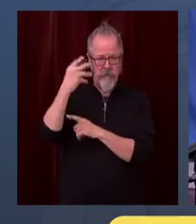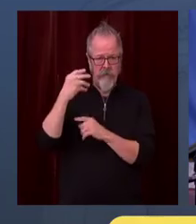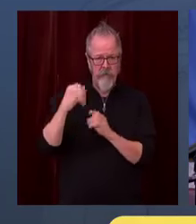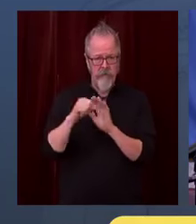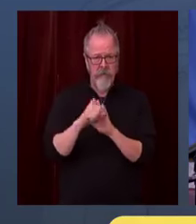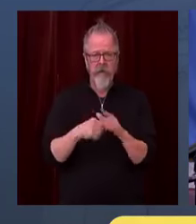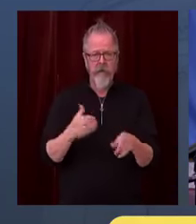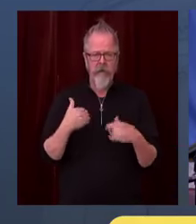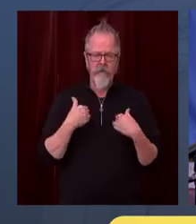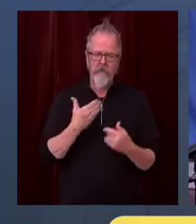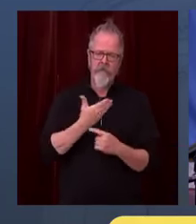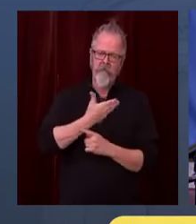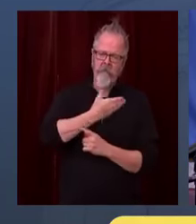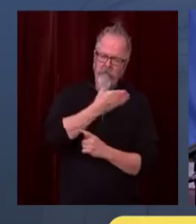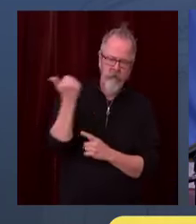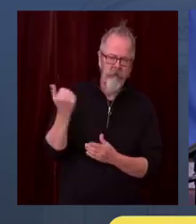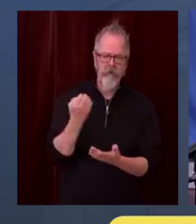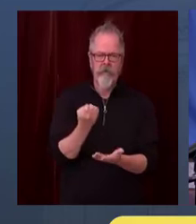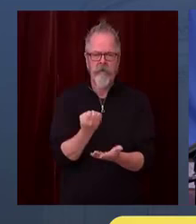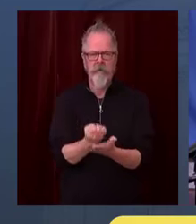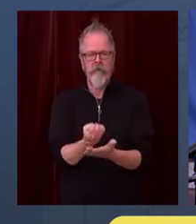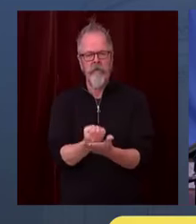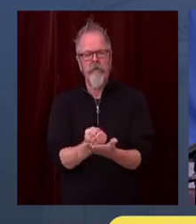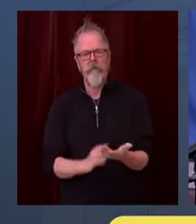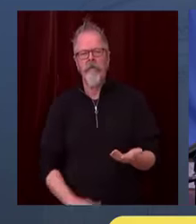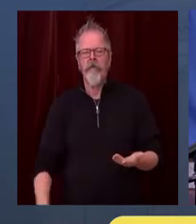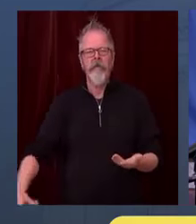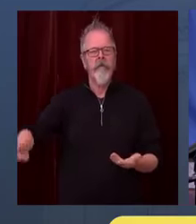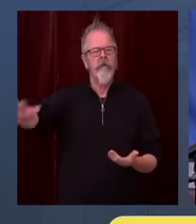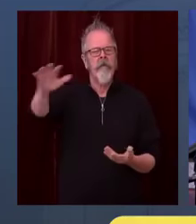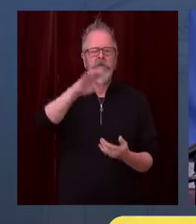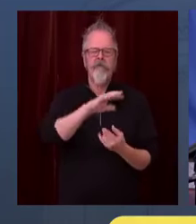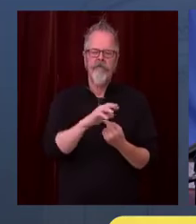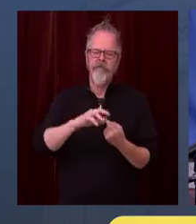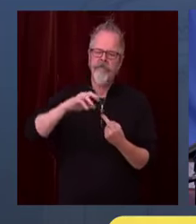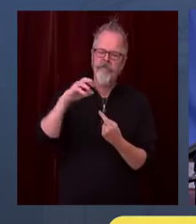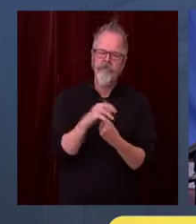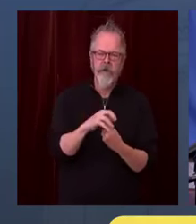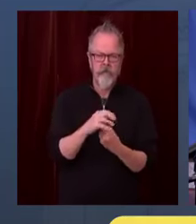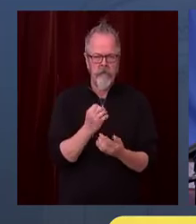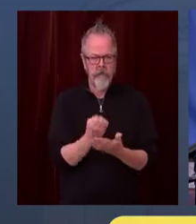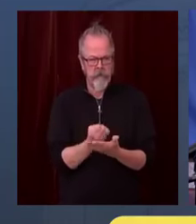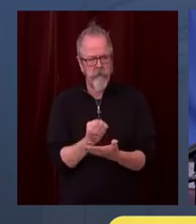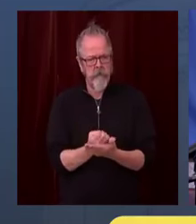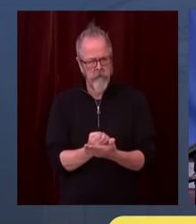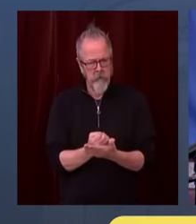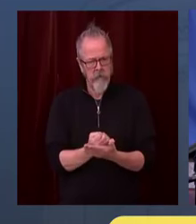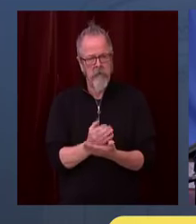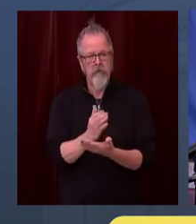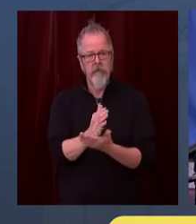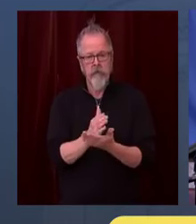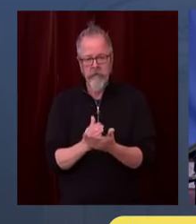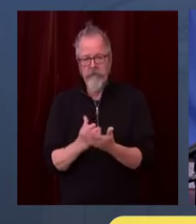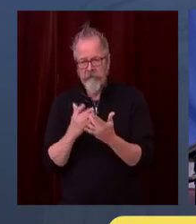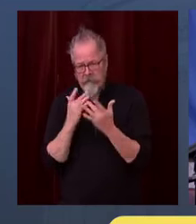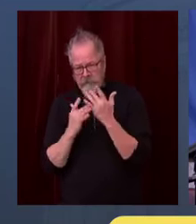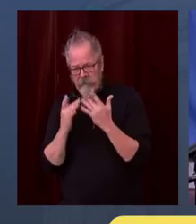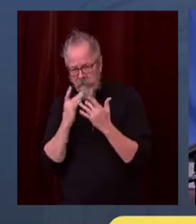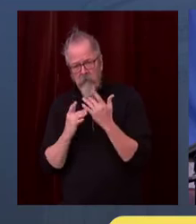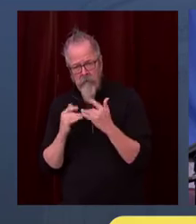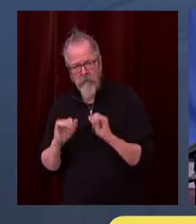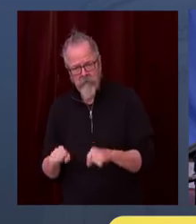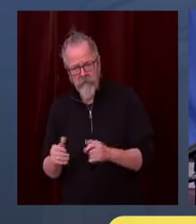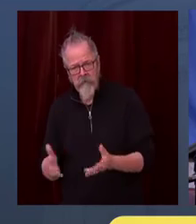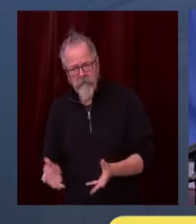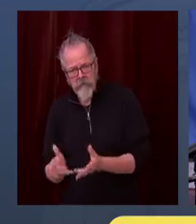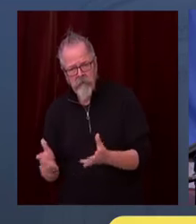down this virus. But we need to act today. Today's announcement does not change our guidance for child care services or for